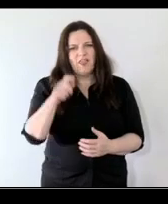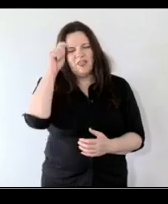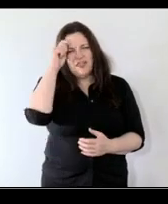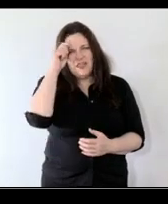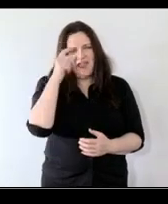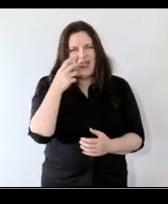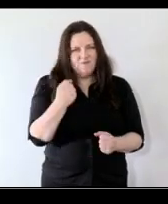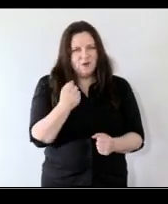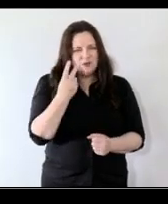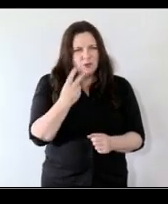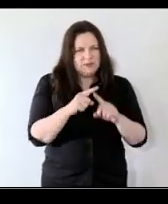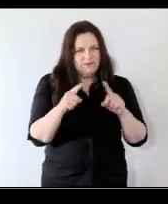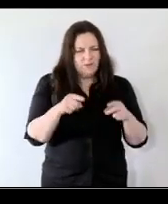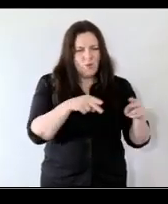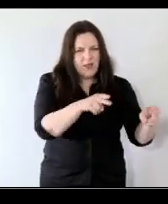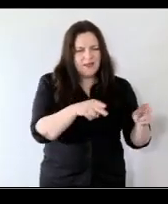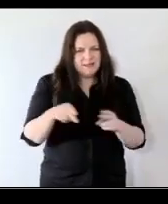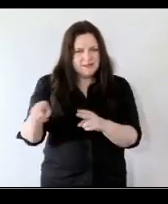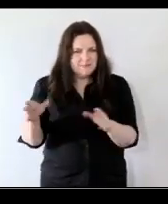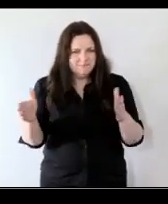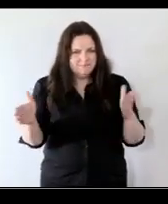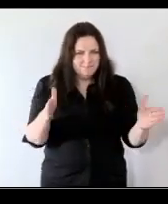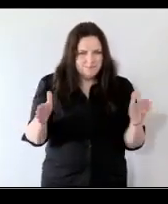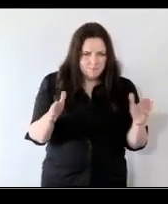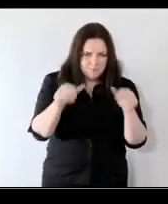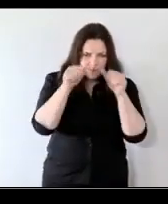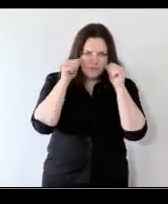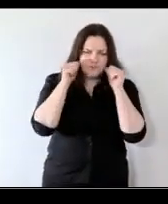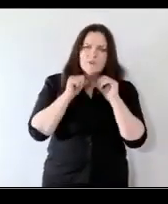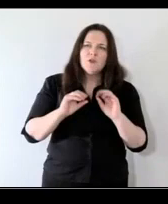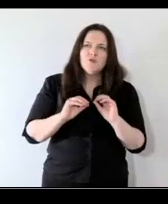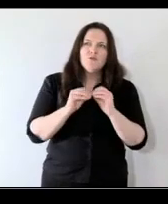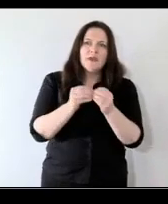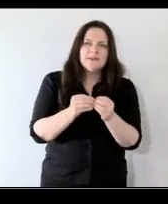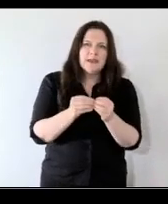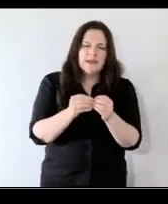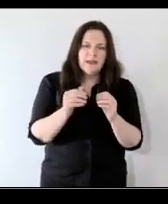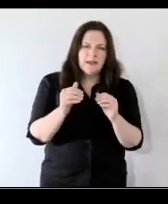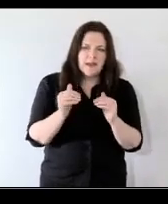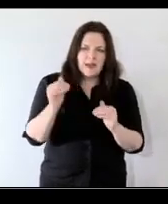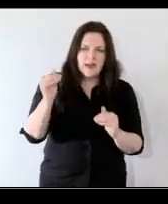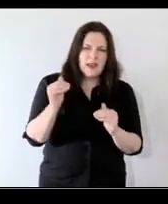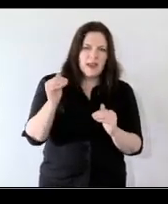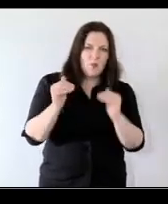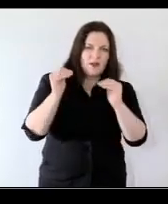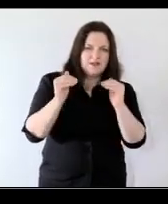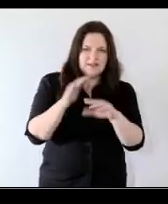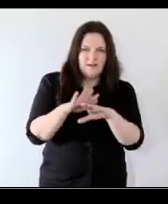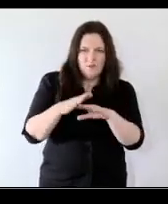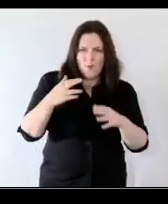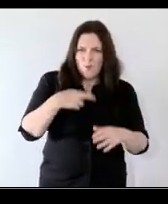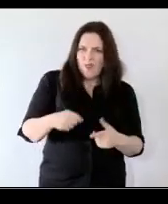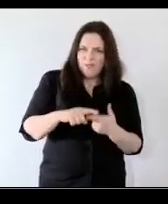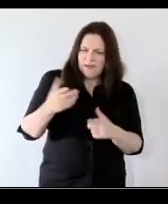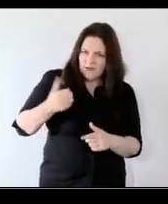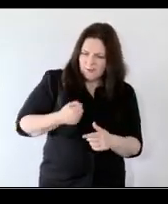there's two ways there's two ways of creating greater equalities of of wealth and income